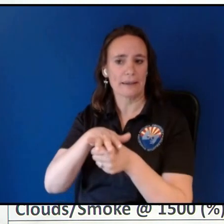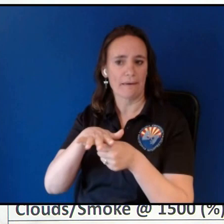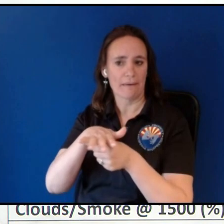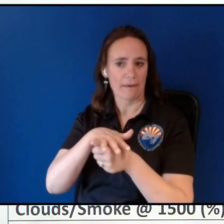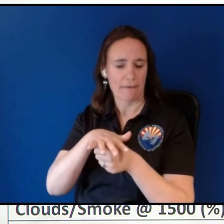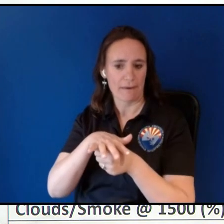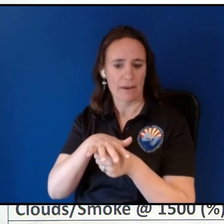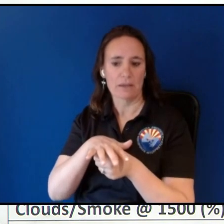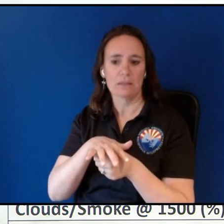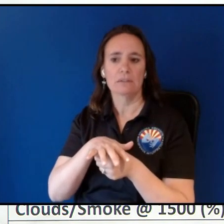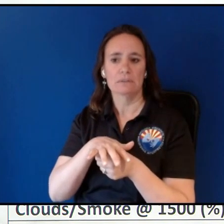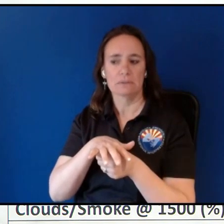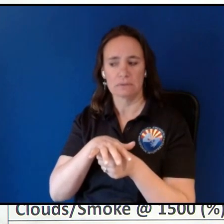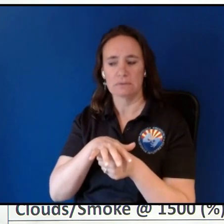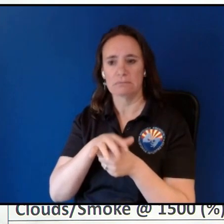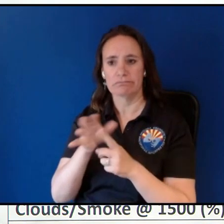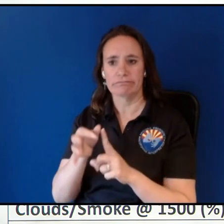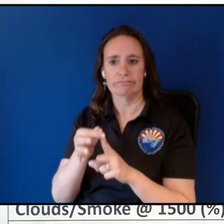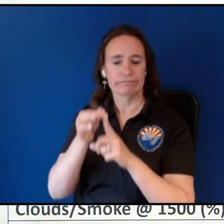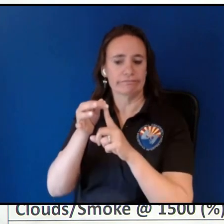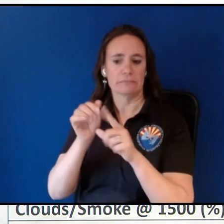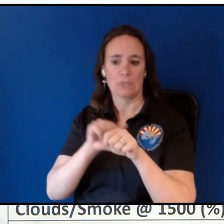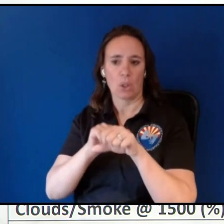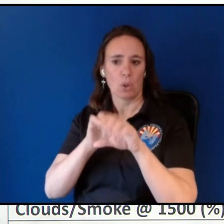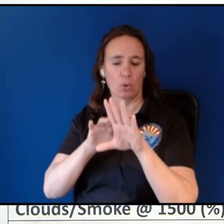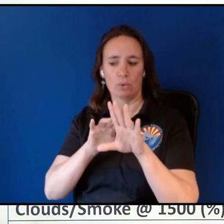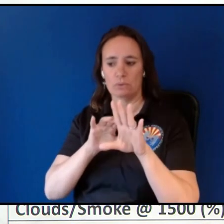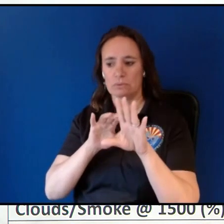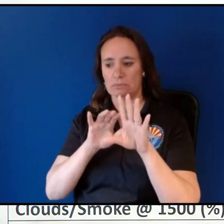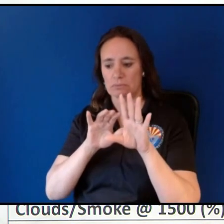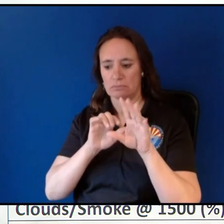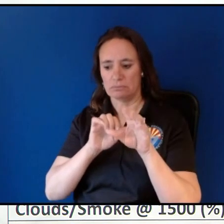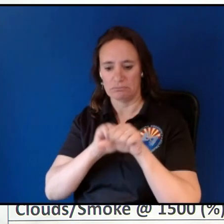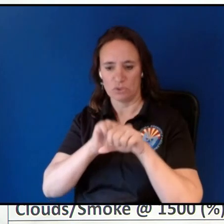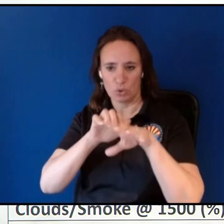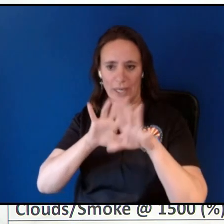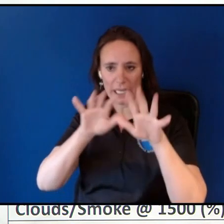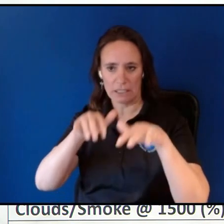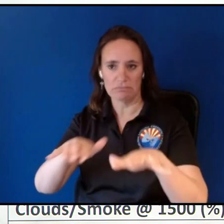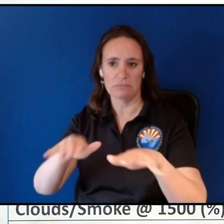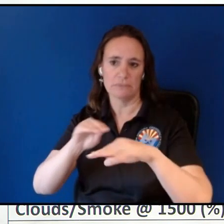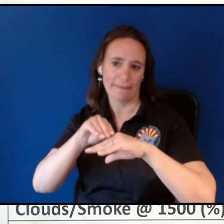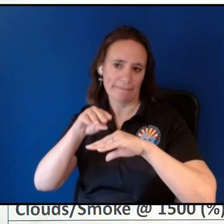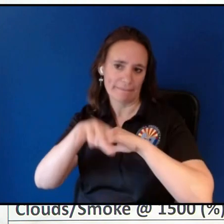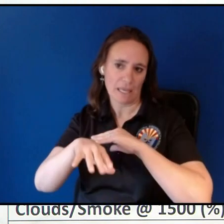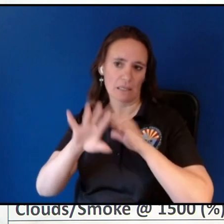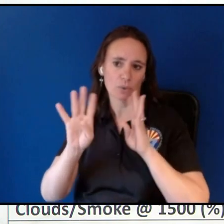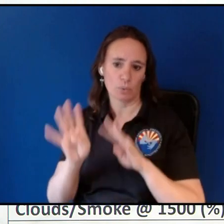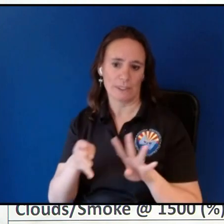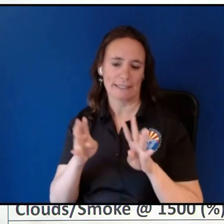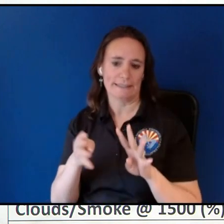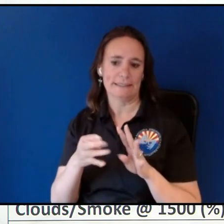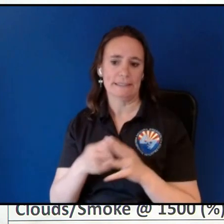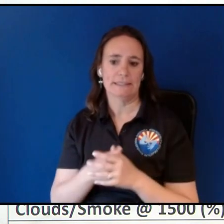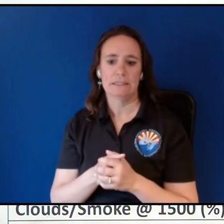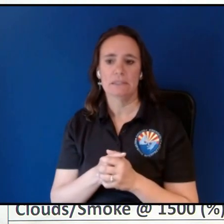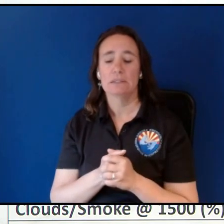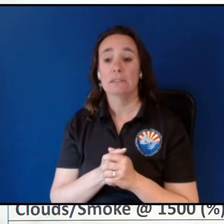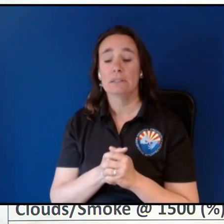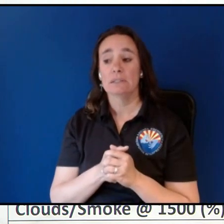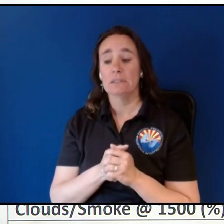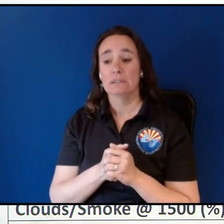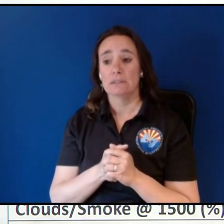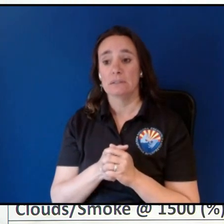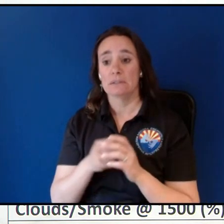of course any local terrain effect winds but obviously considering that the active side of the fire is on the